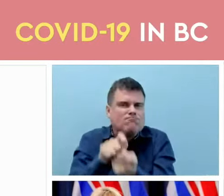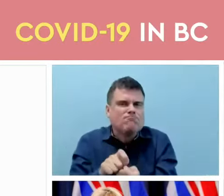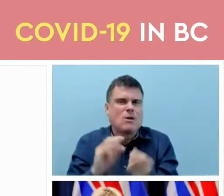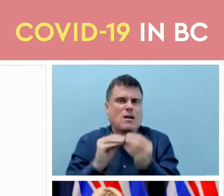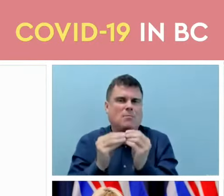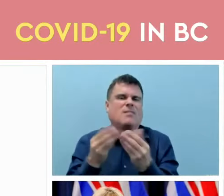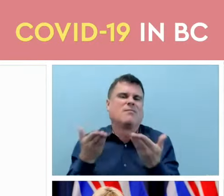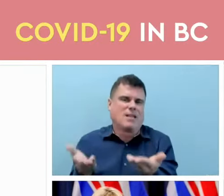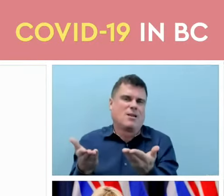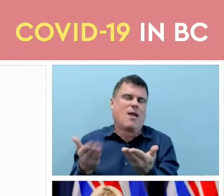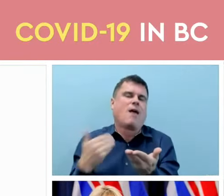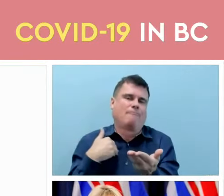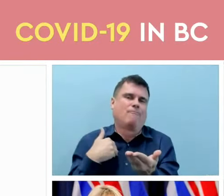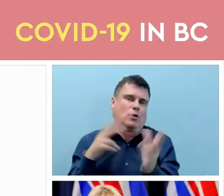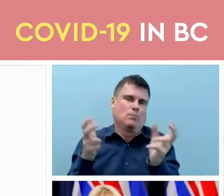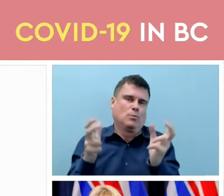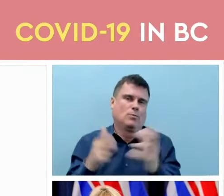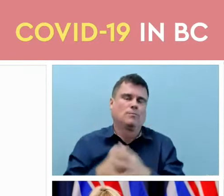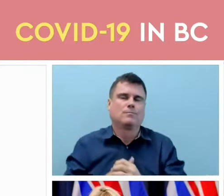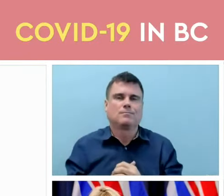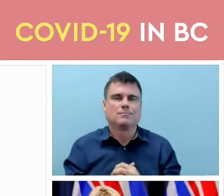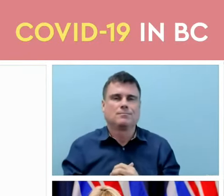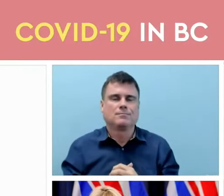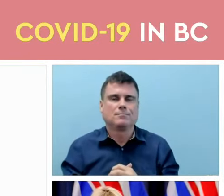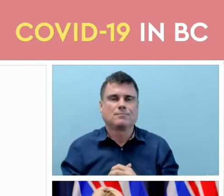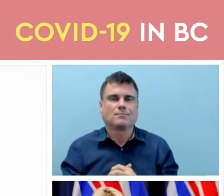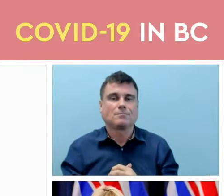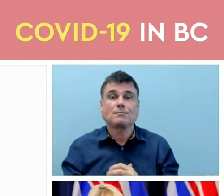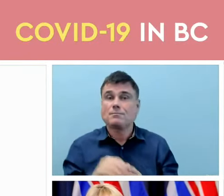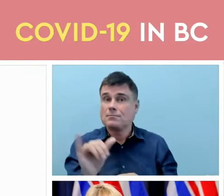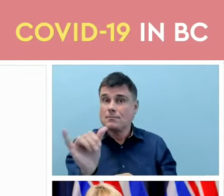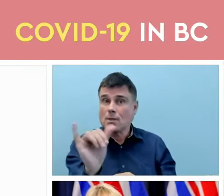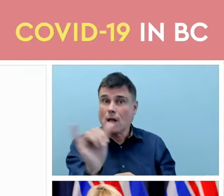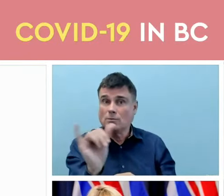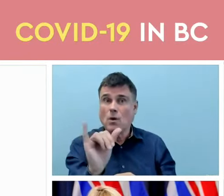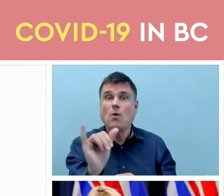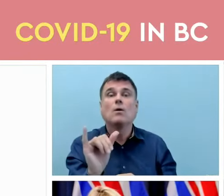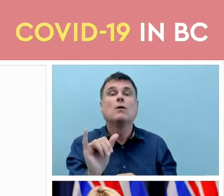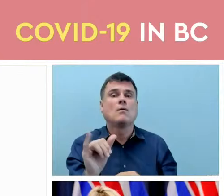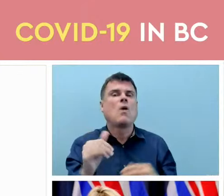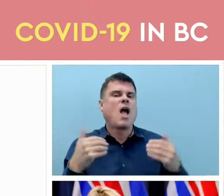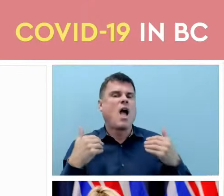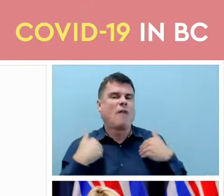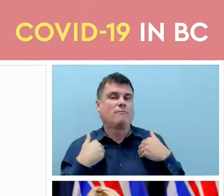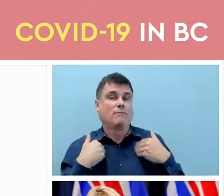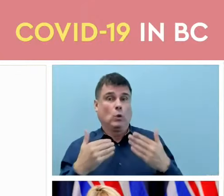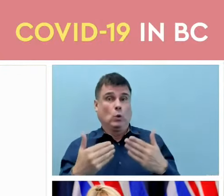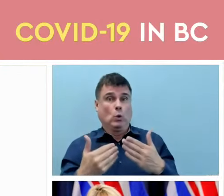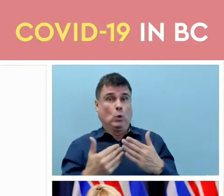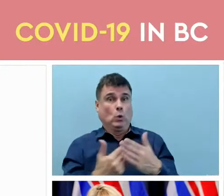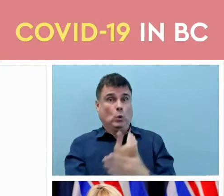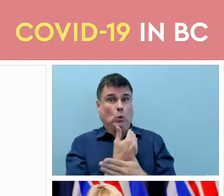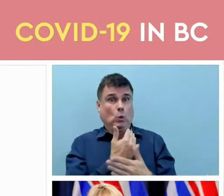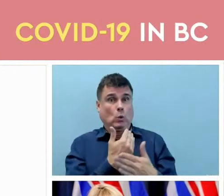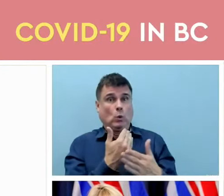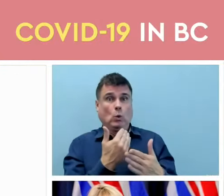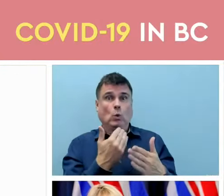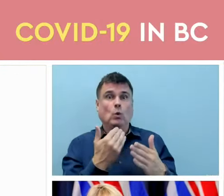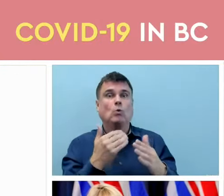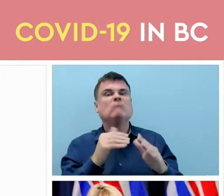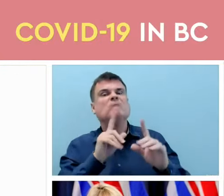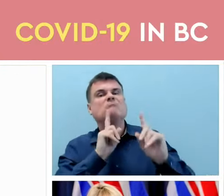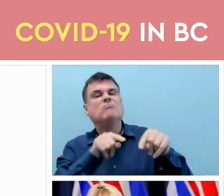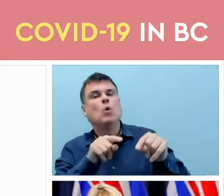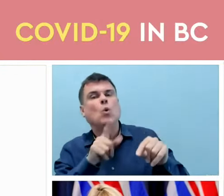As well, we'll be transitioning to a new way of reporting people who've died from COVID. And it's going to be